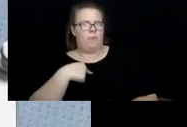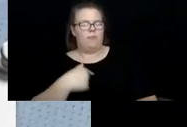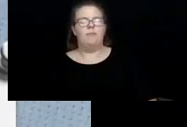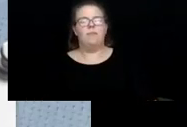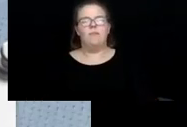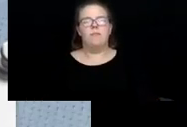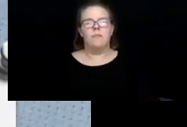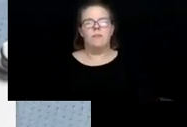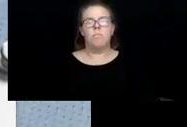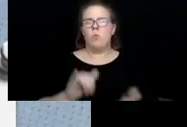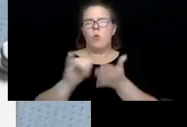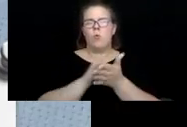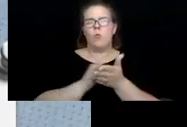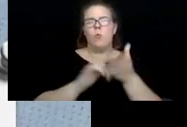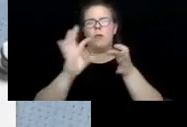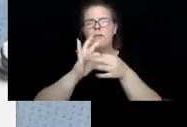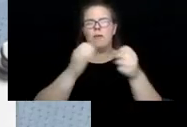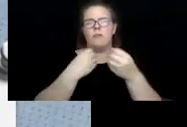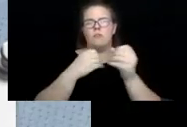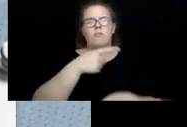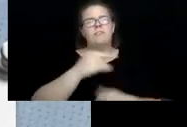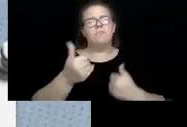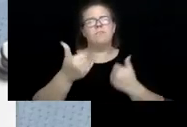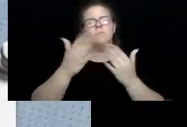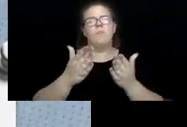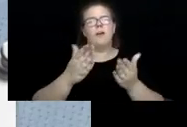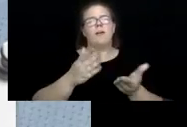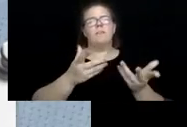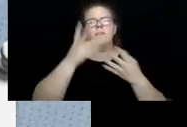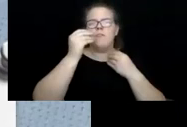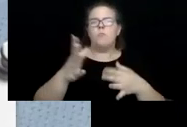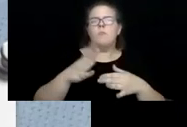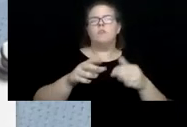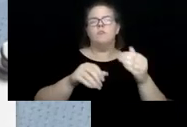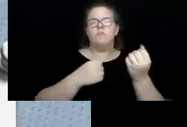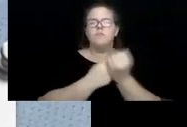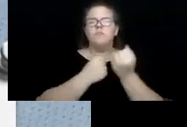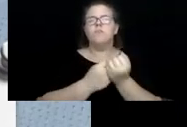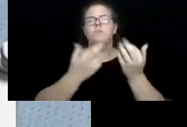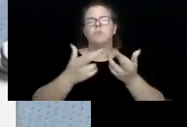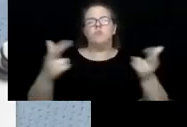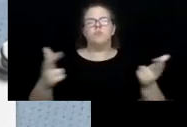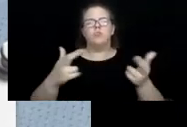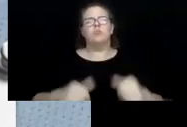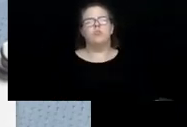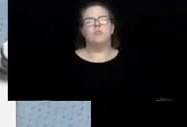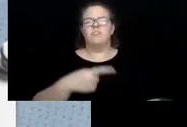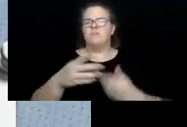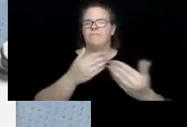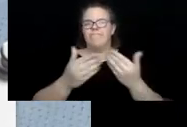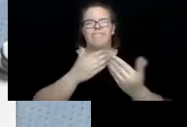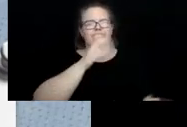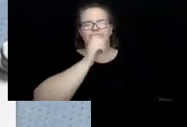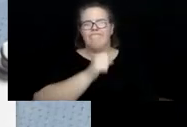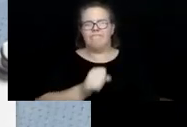Our New York Connects office provides information, assistance and resources on long-term care services and supports of any age. So